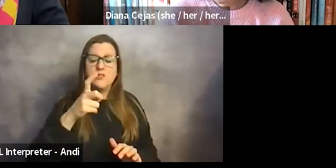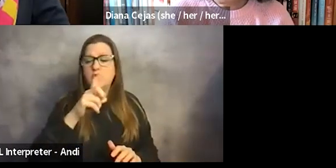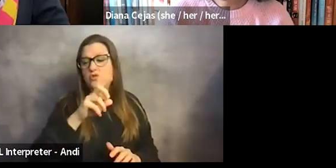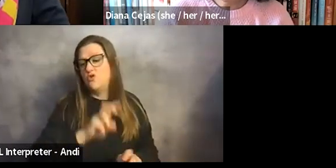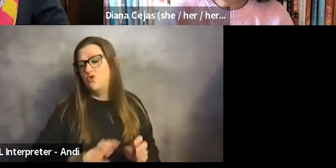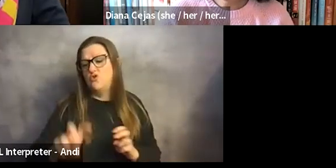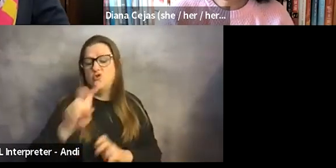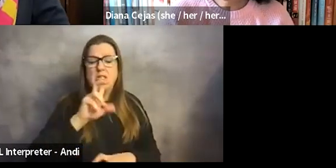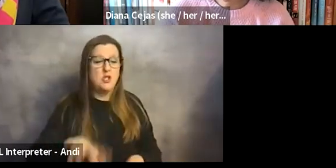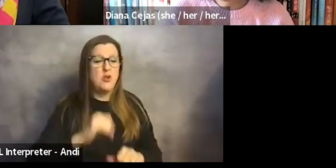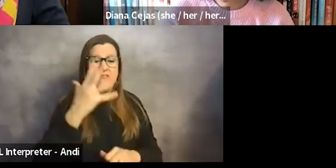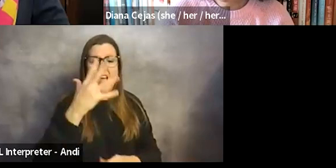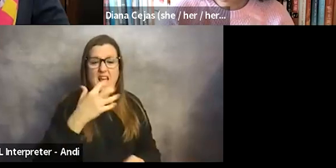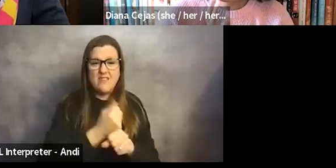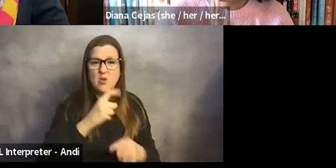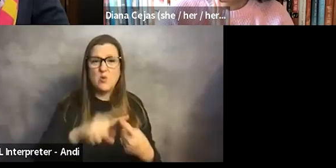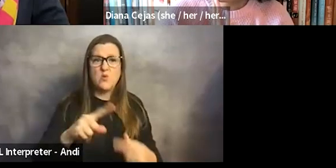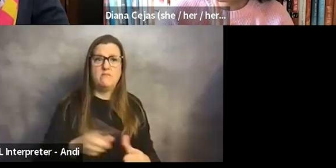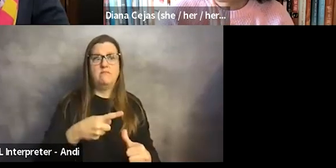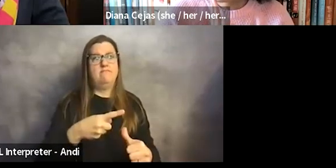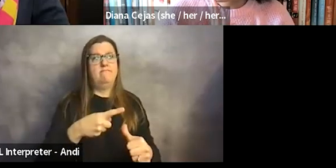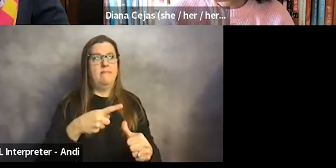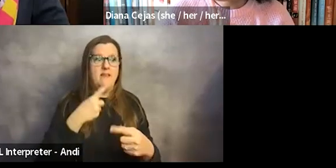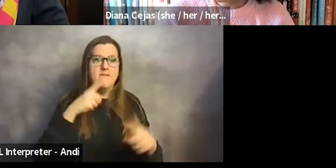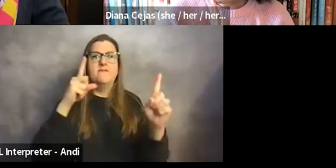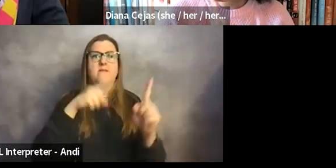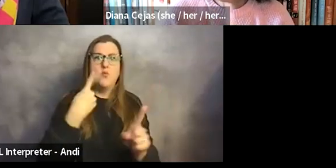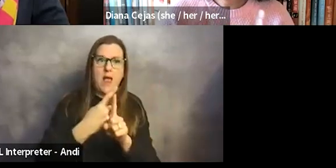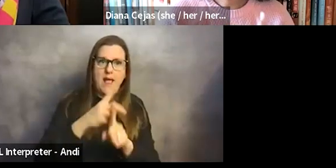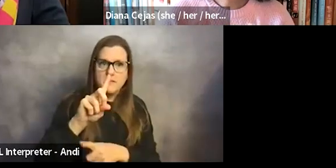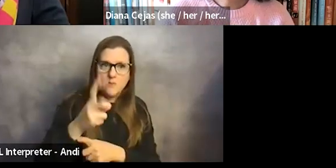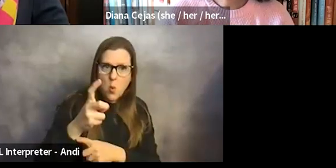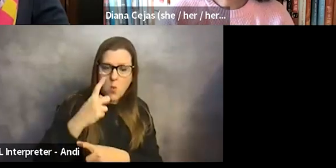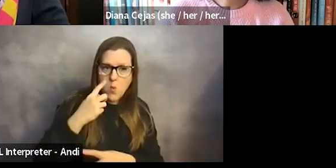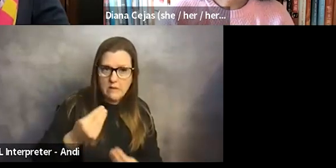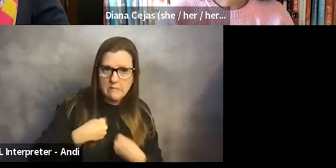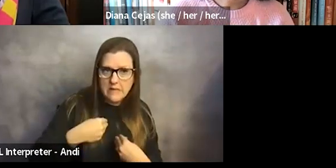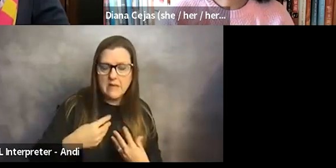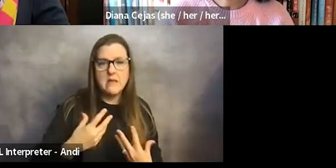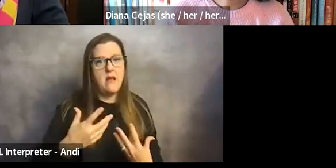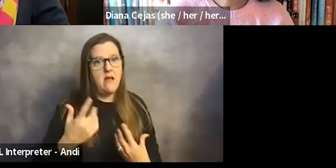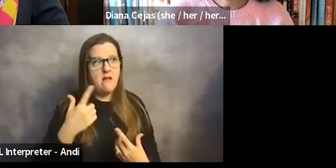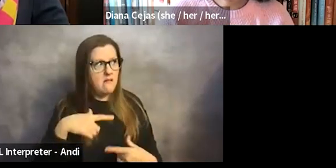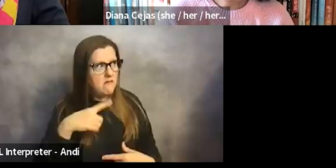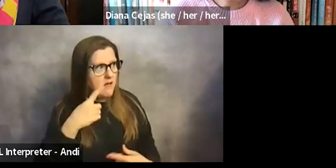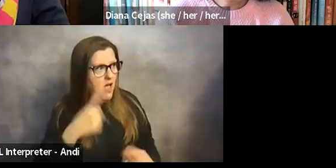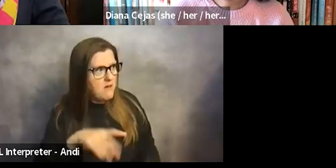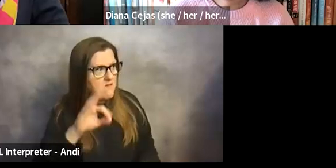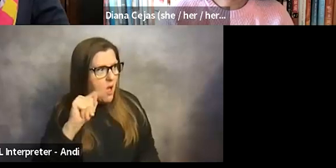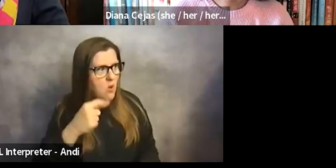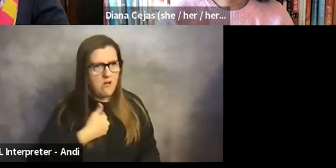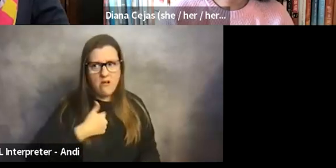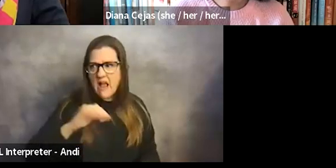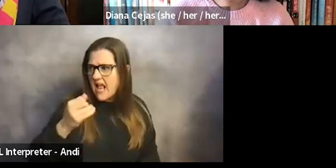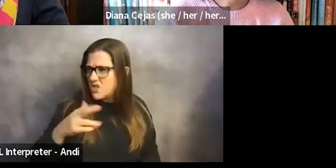about five years to get a correct diagnosis and then found out that I had the cancer. So at first I tried to tell as few people as possible, only the people who really needed to